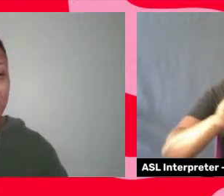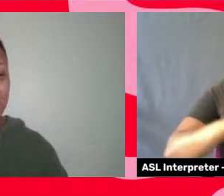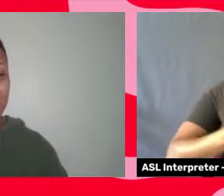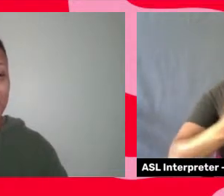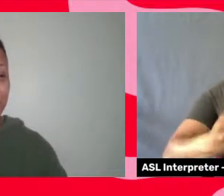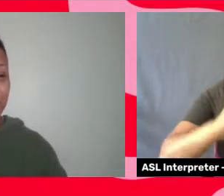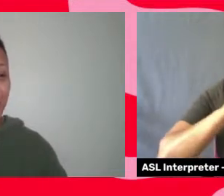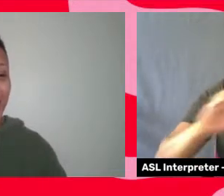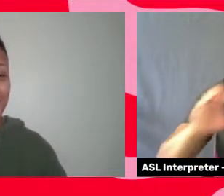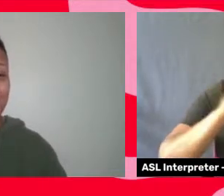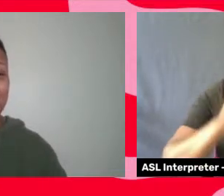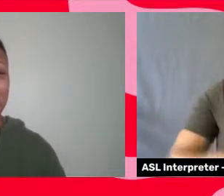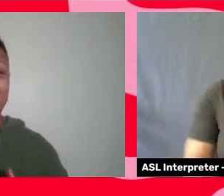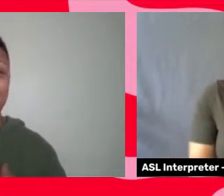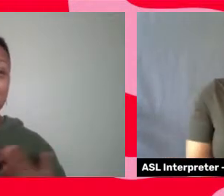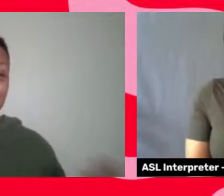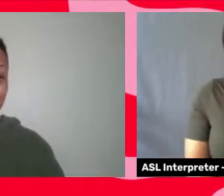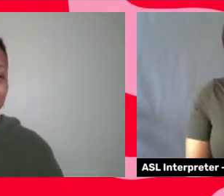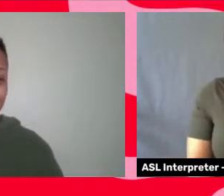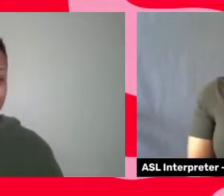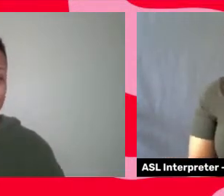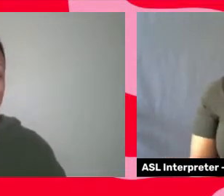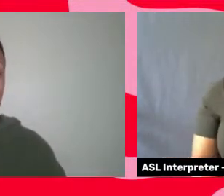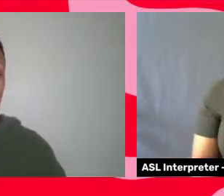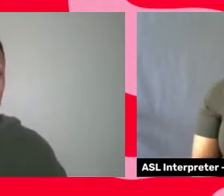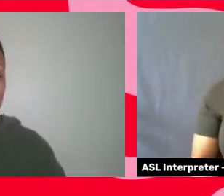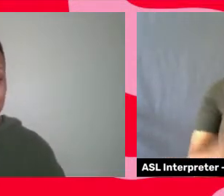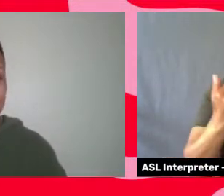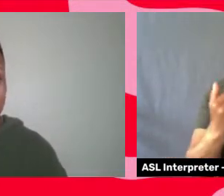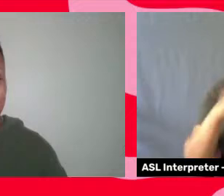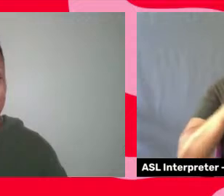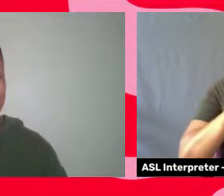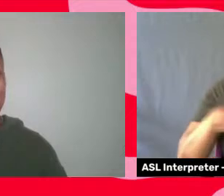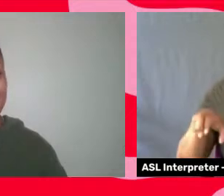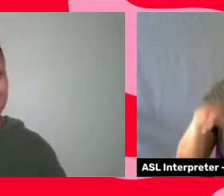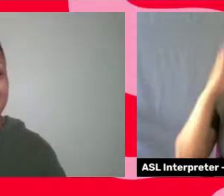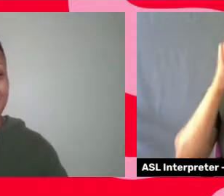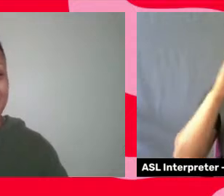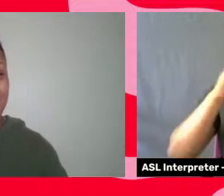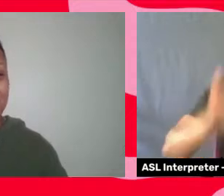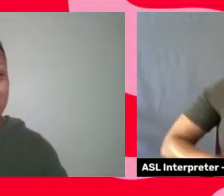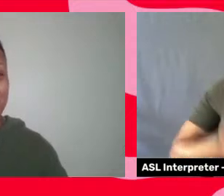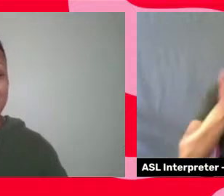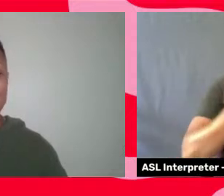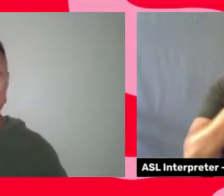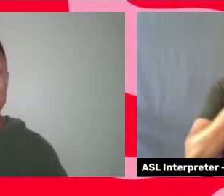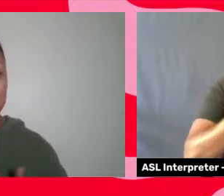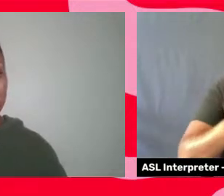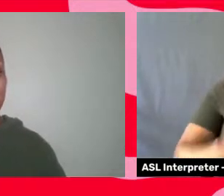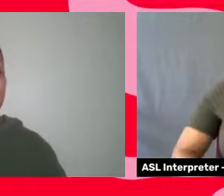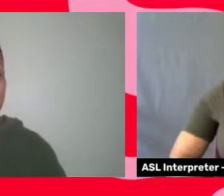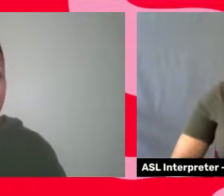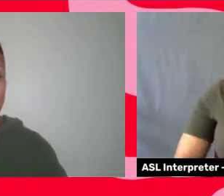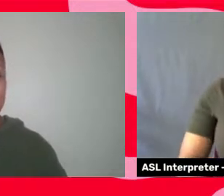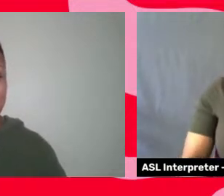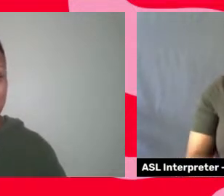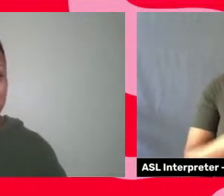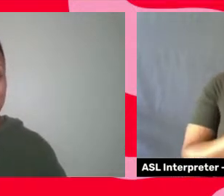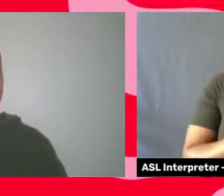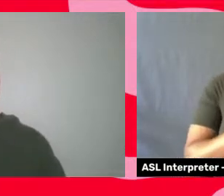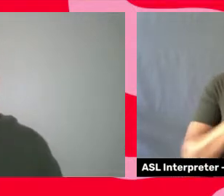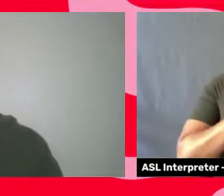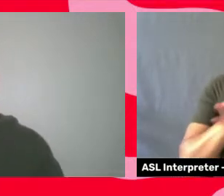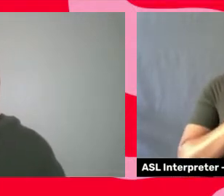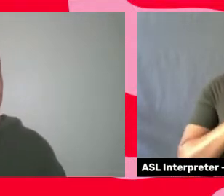I'm going to have our panelists introduce themselves tonight, tell a little bit about